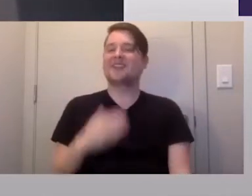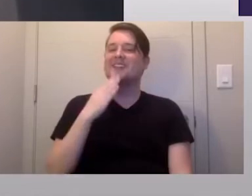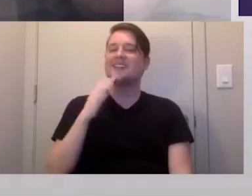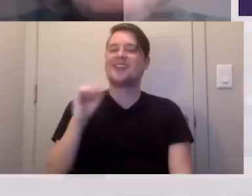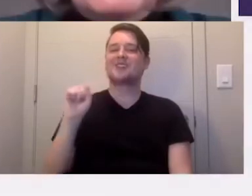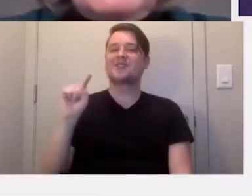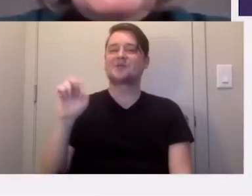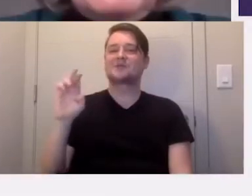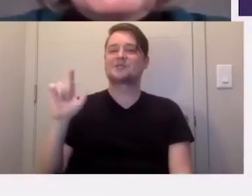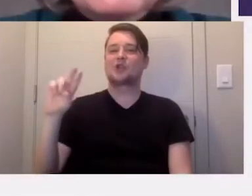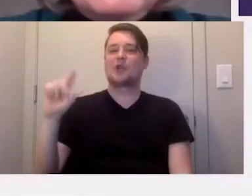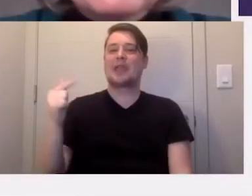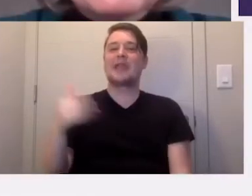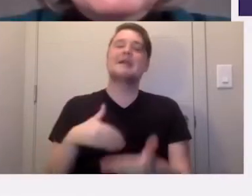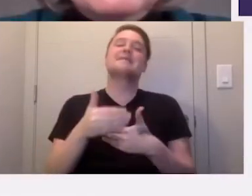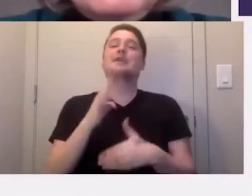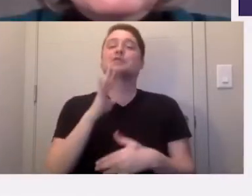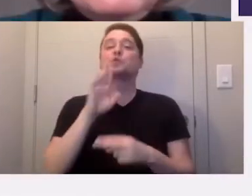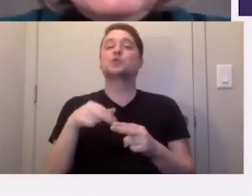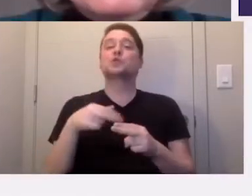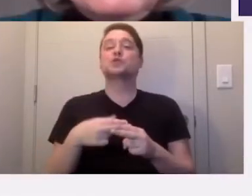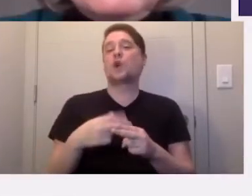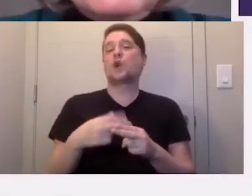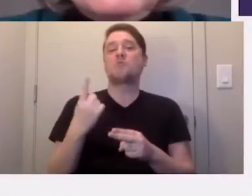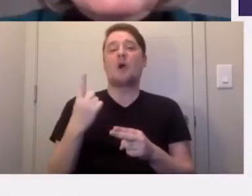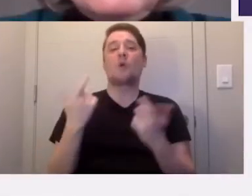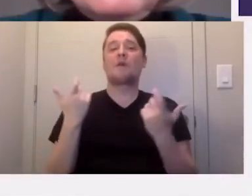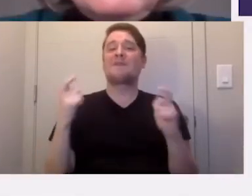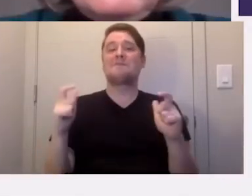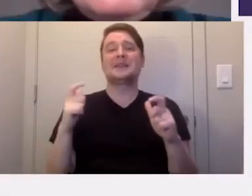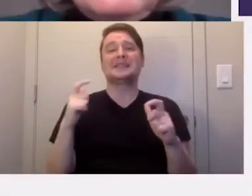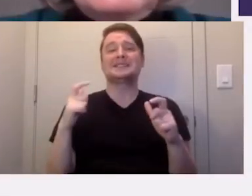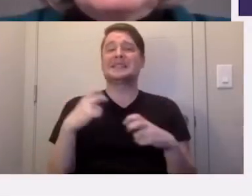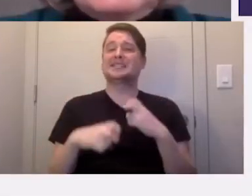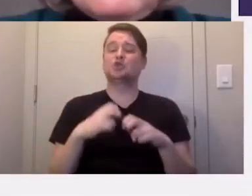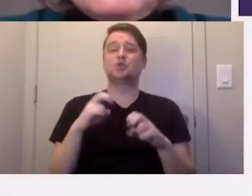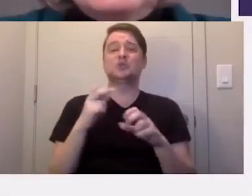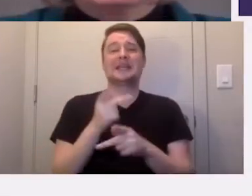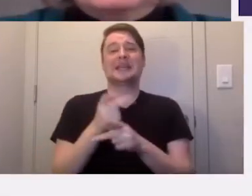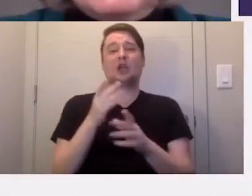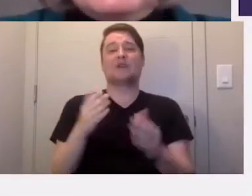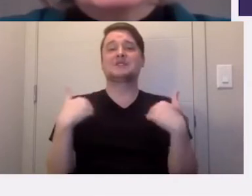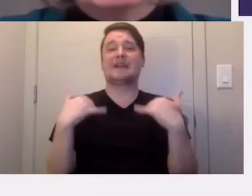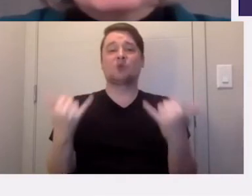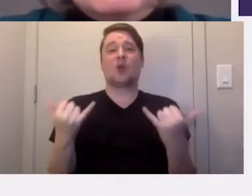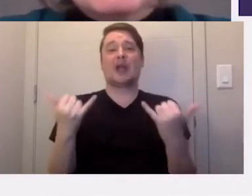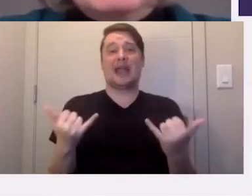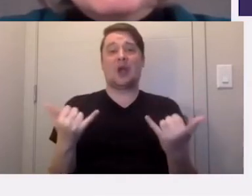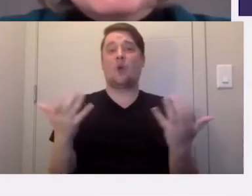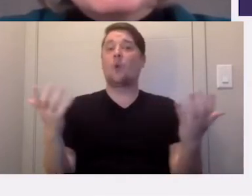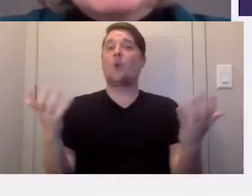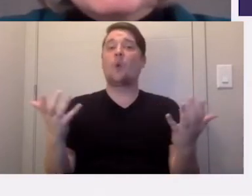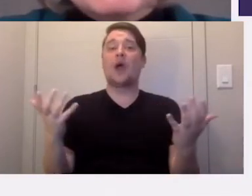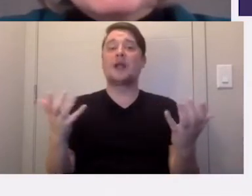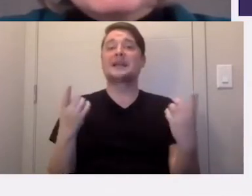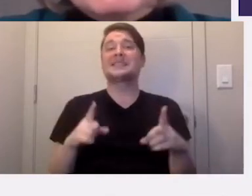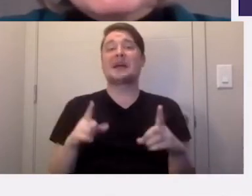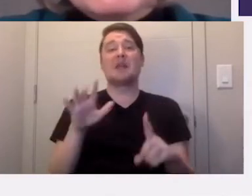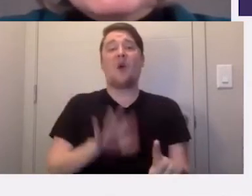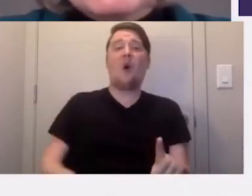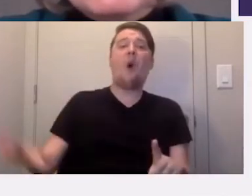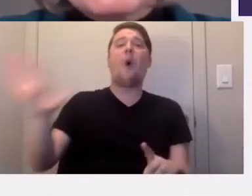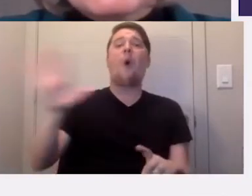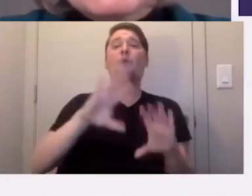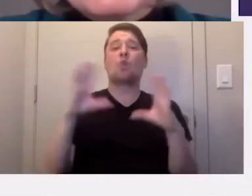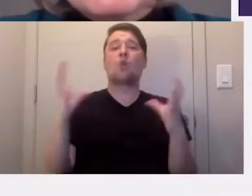Next, we're going to talk about one of the biggest issues that caregivers have right now, which is happening all over the